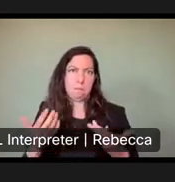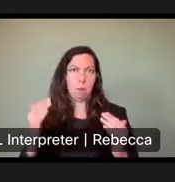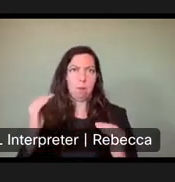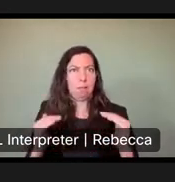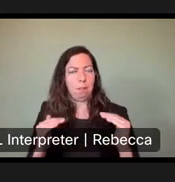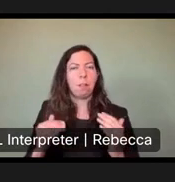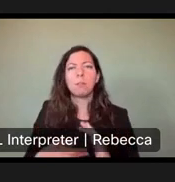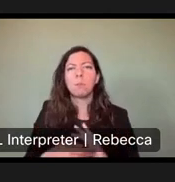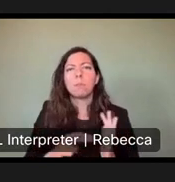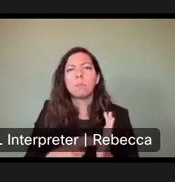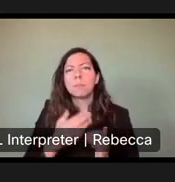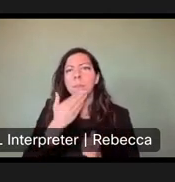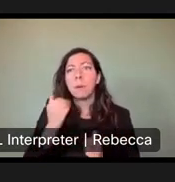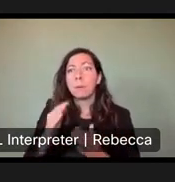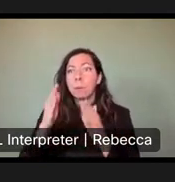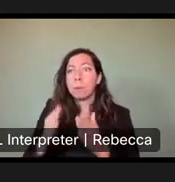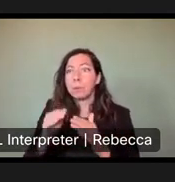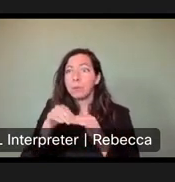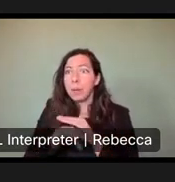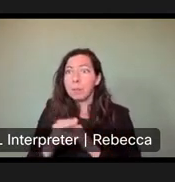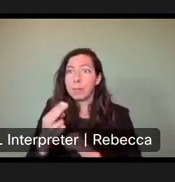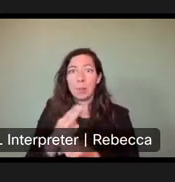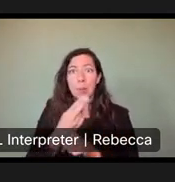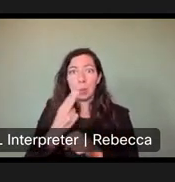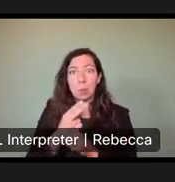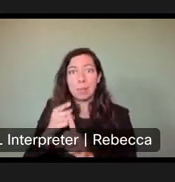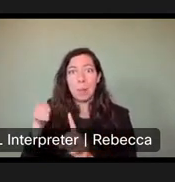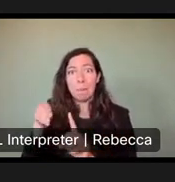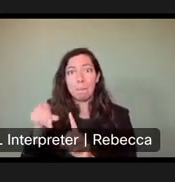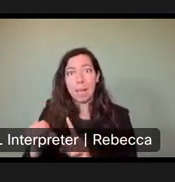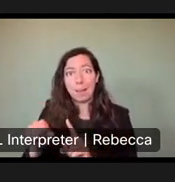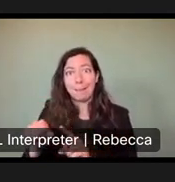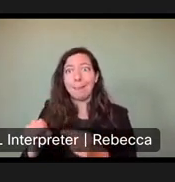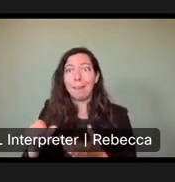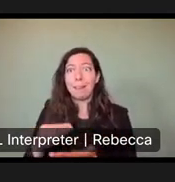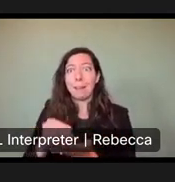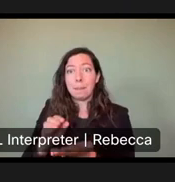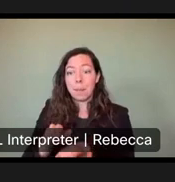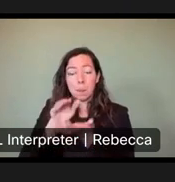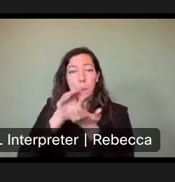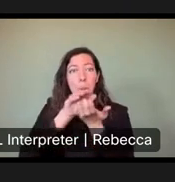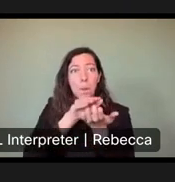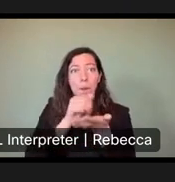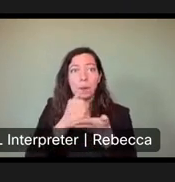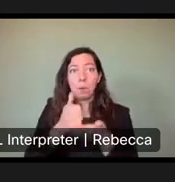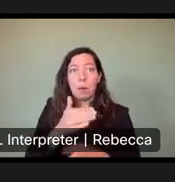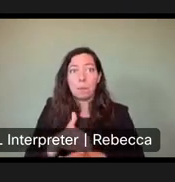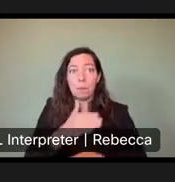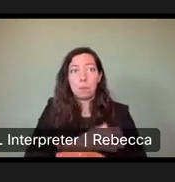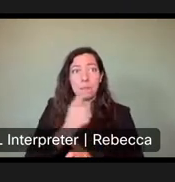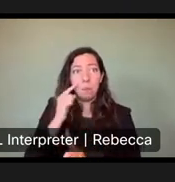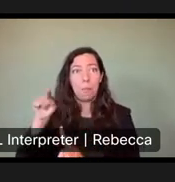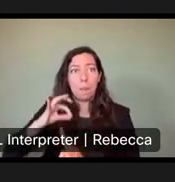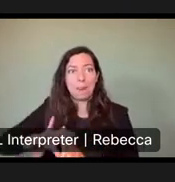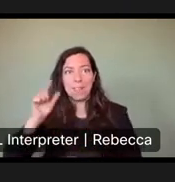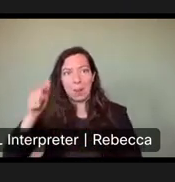actually paying or using the facility pay for using that facility. And so Kyle, and what was the, the, the,